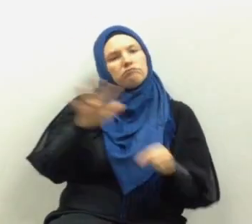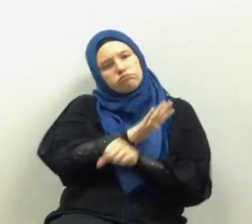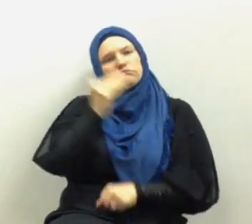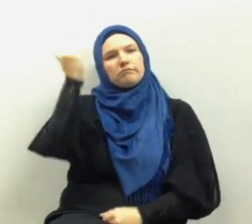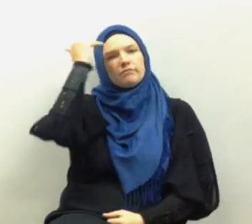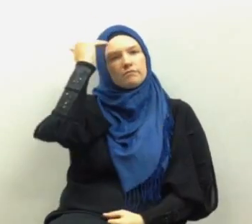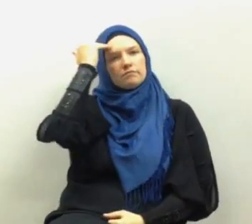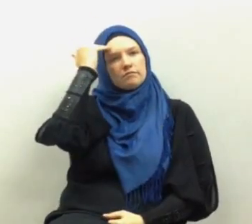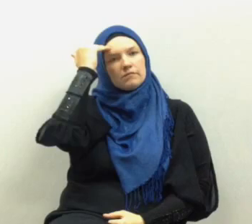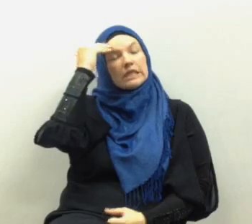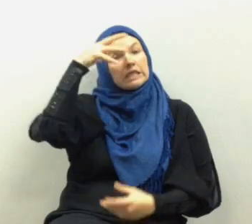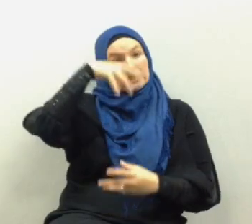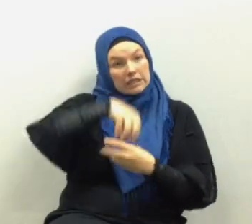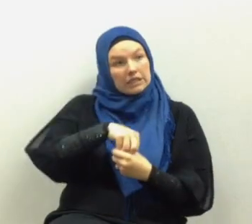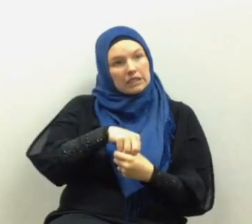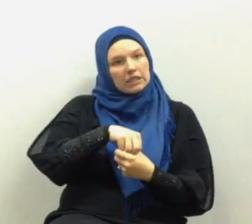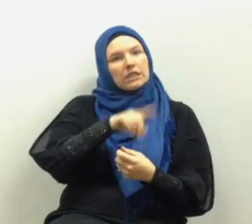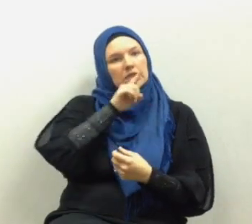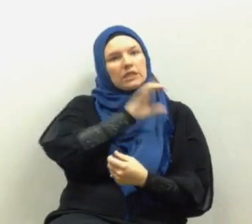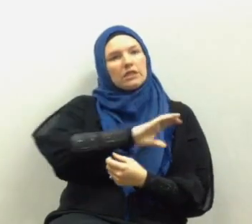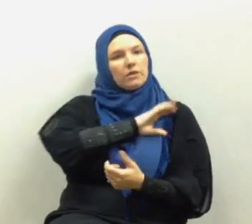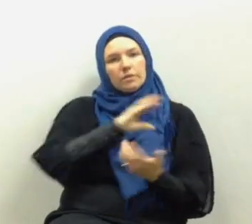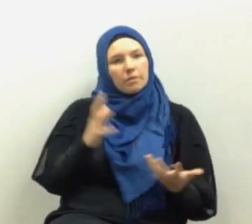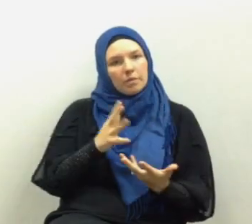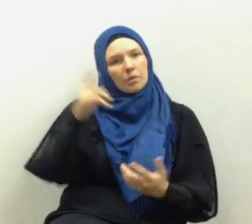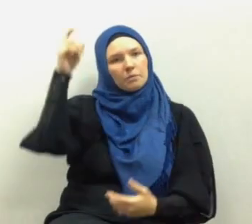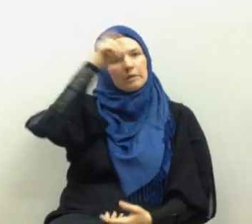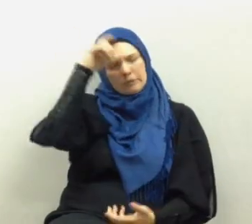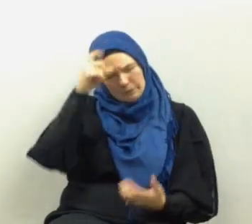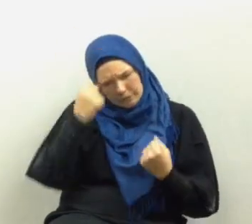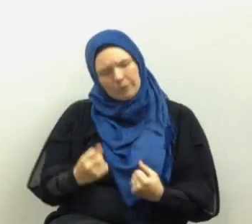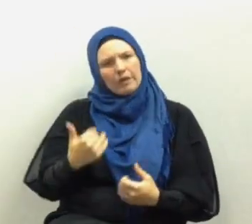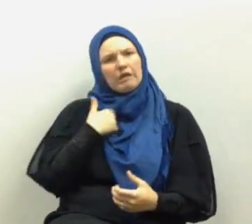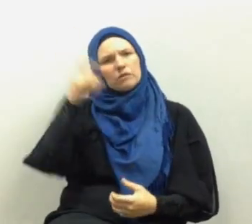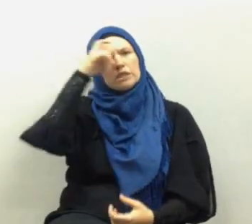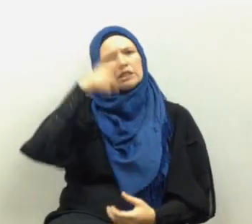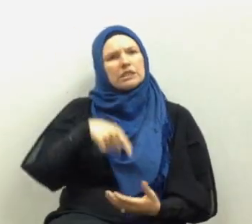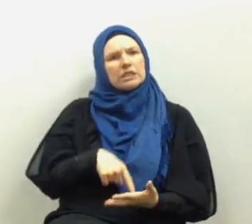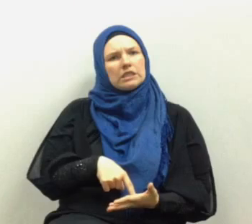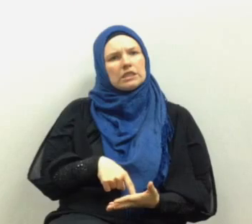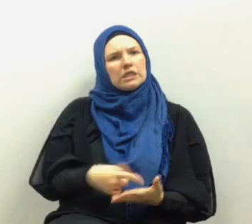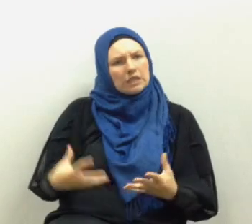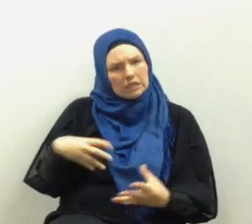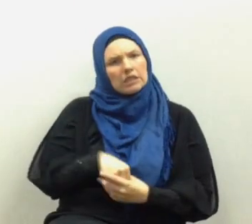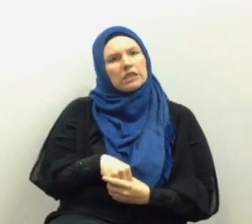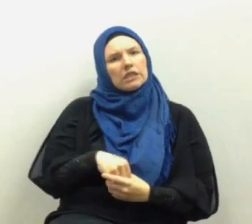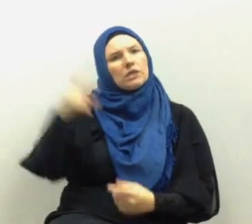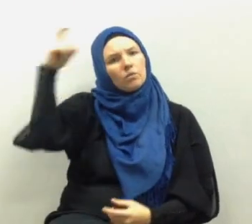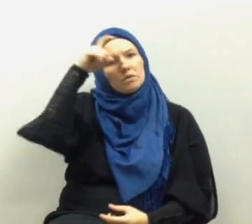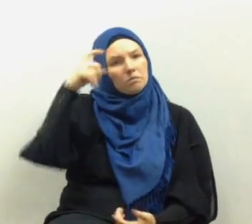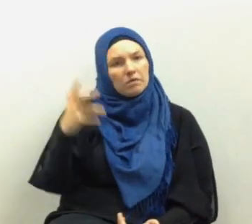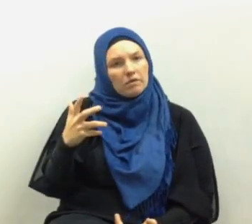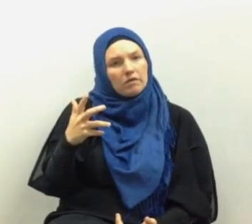of knowledge in it is the attribute of wisdom in it